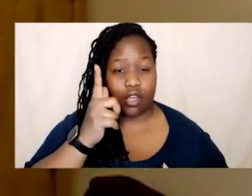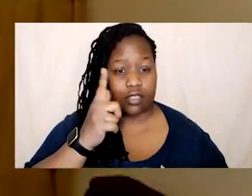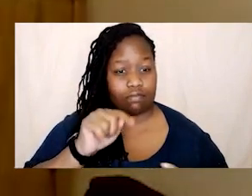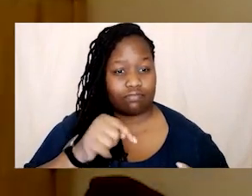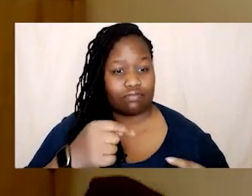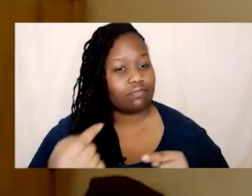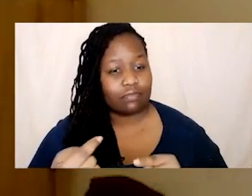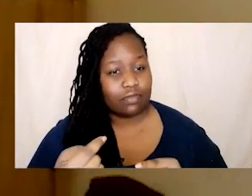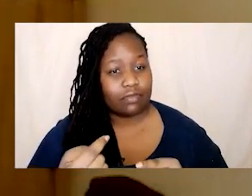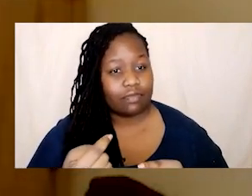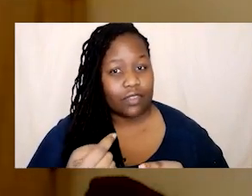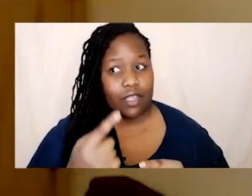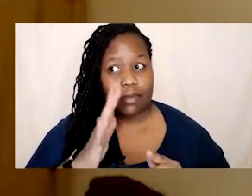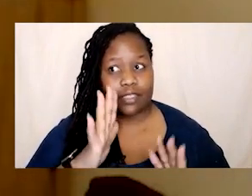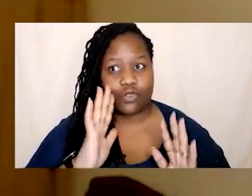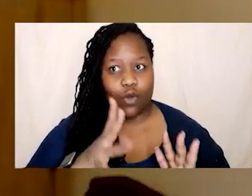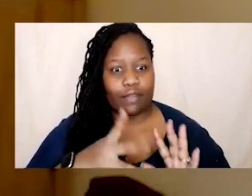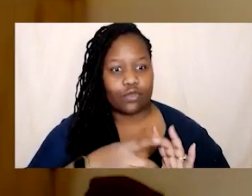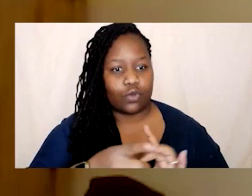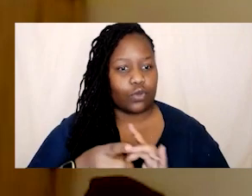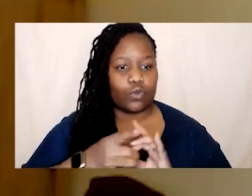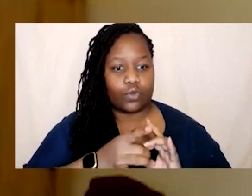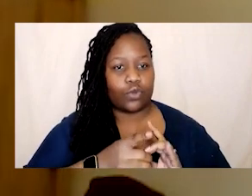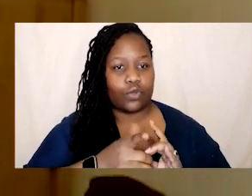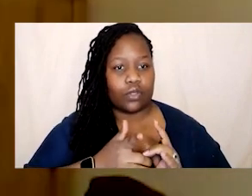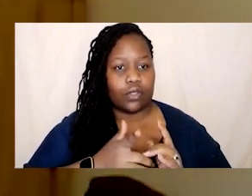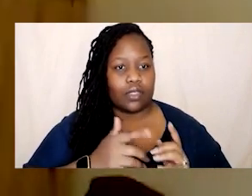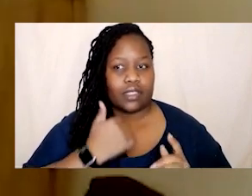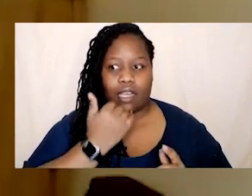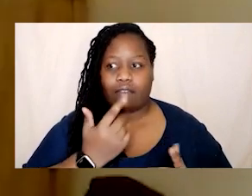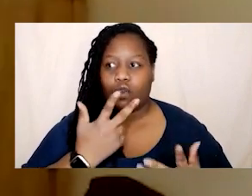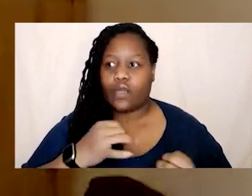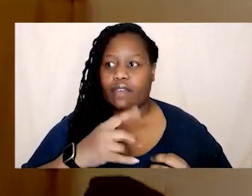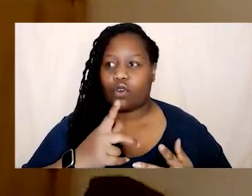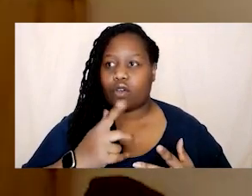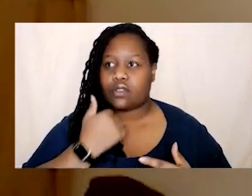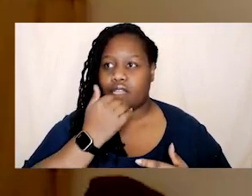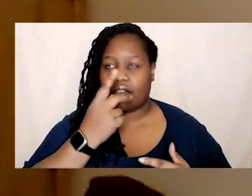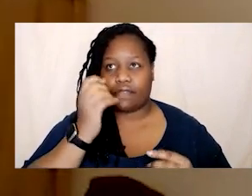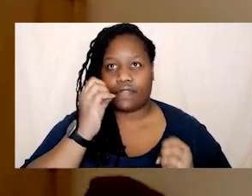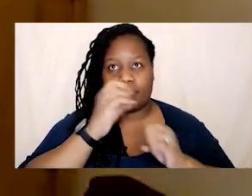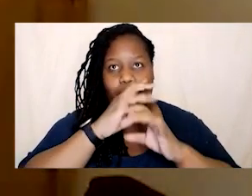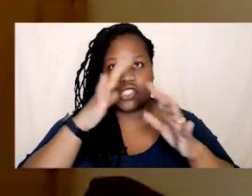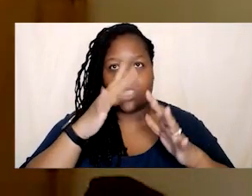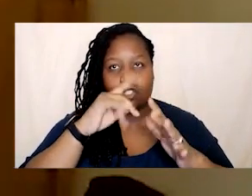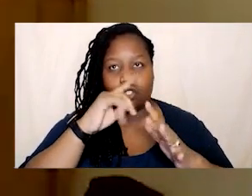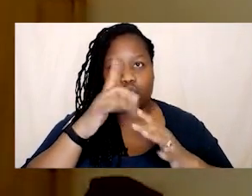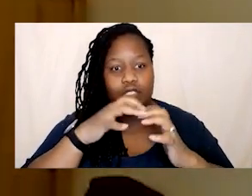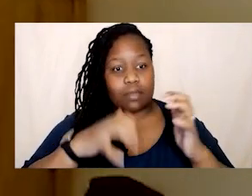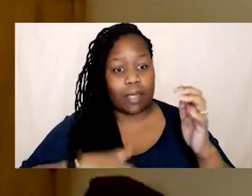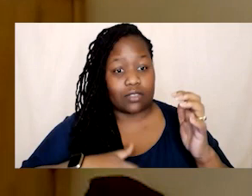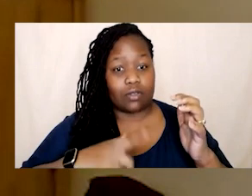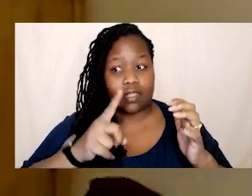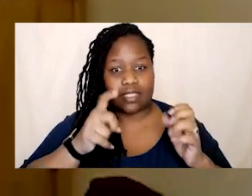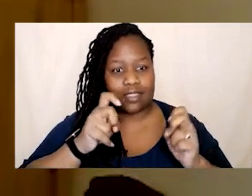our whatever i don't care like we have enough we have enough imagination we have enough power to dismantle these oppressive systems but we